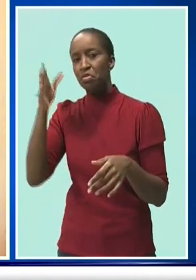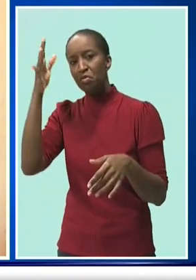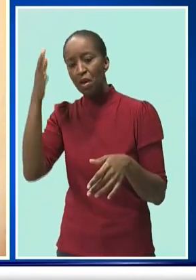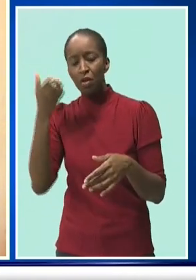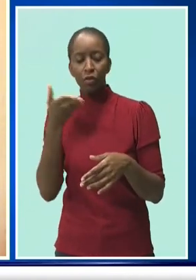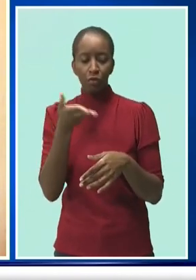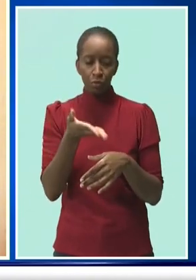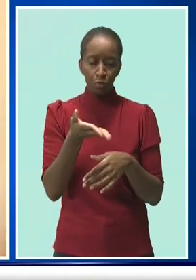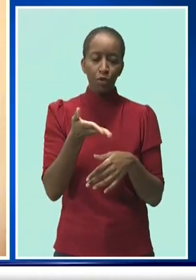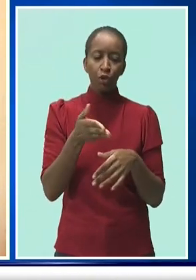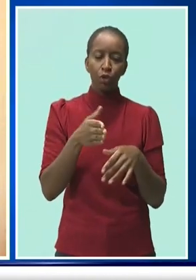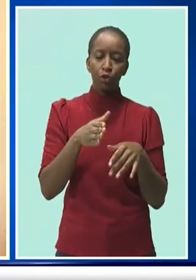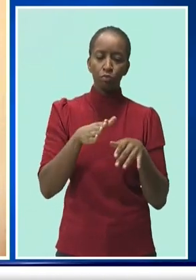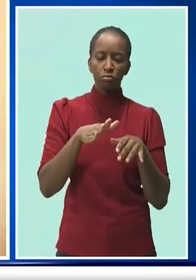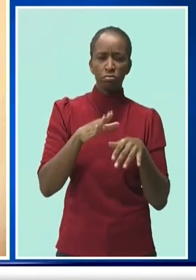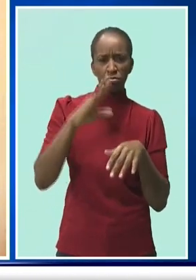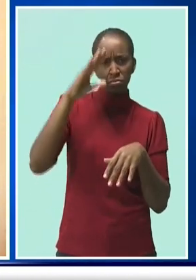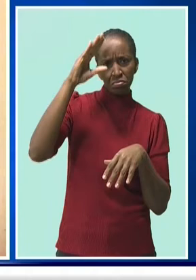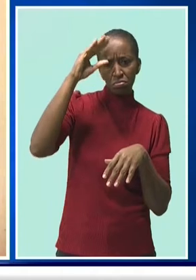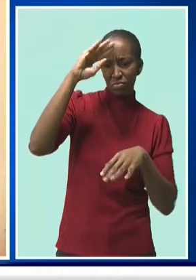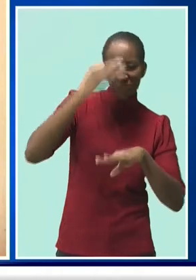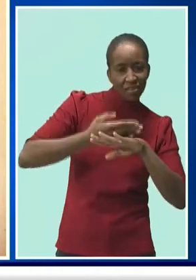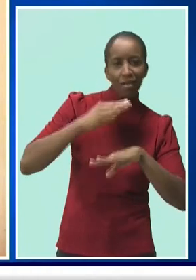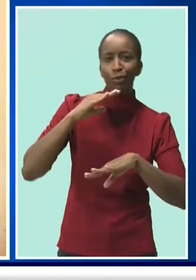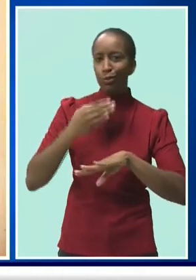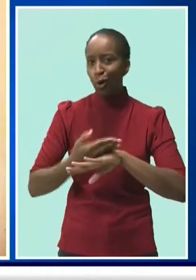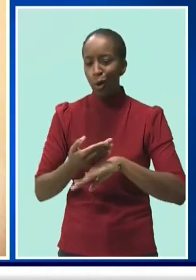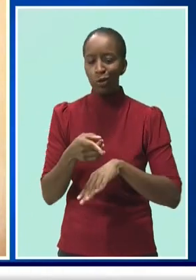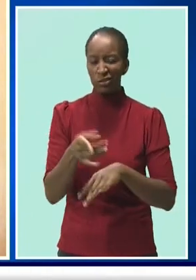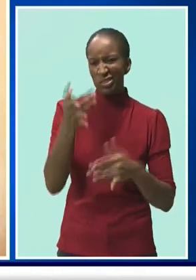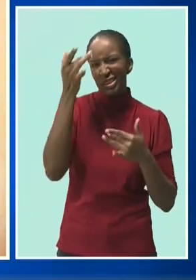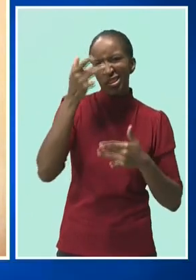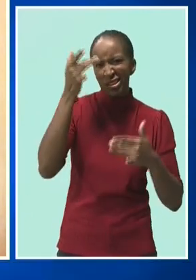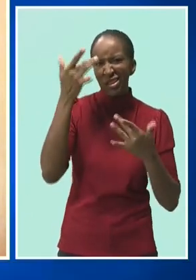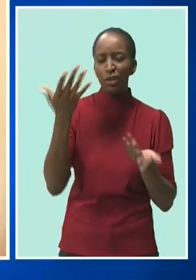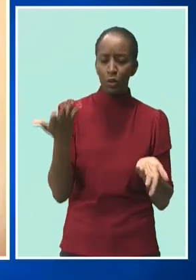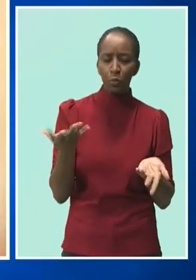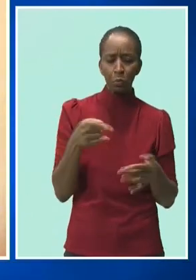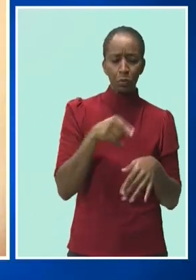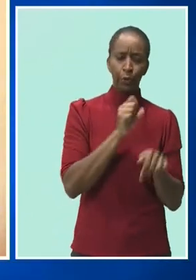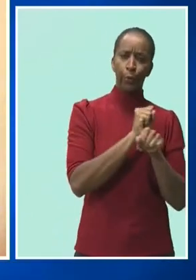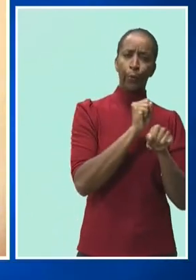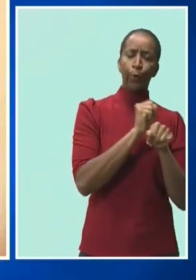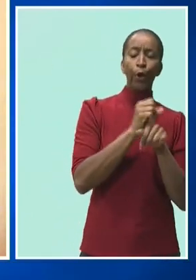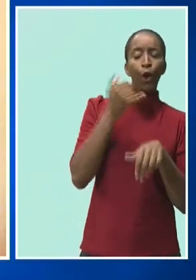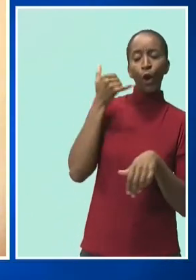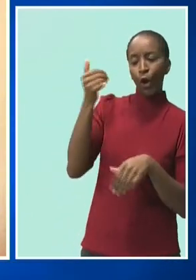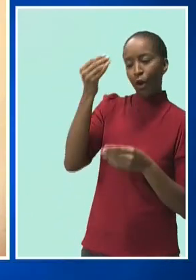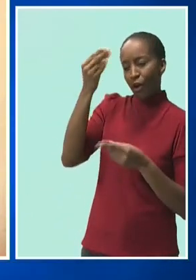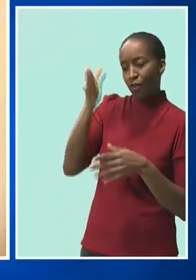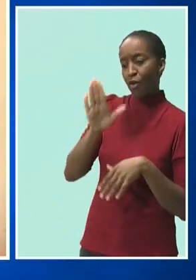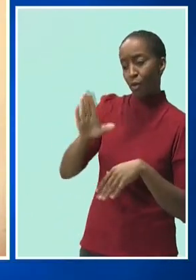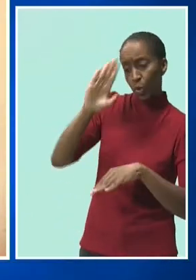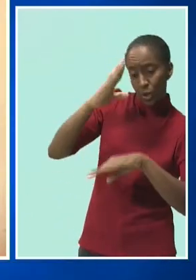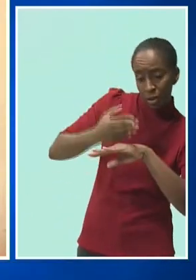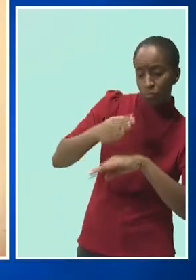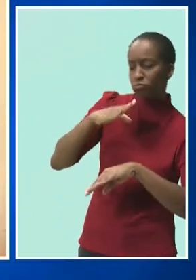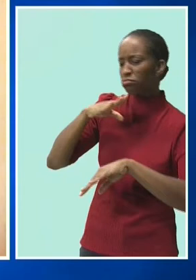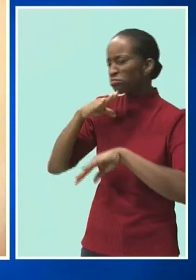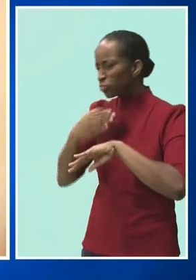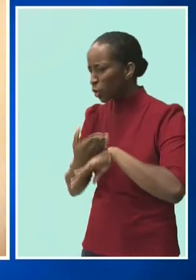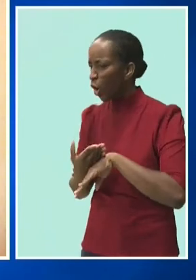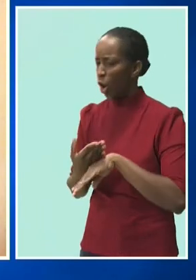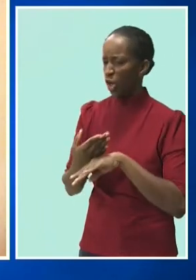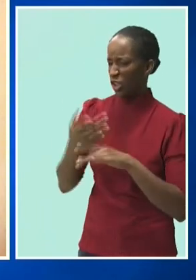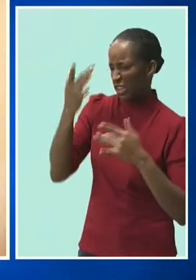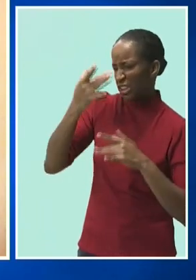and said, well, hey, you know what, your child has a fever or maybe it looks as though the child isn't doing too well. Could you come